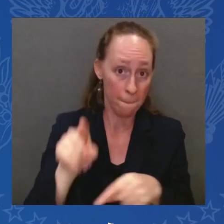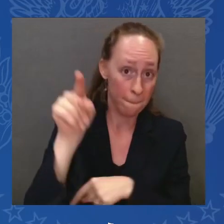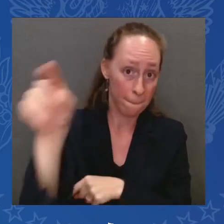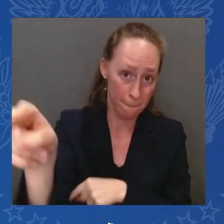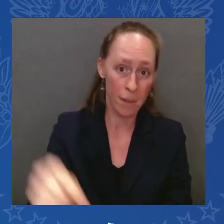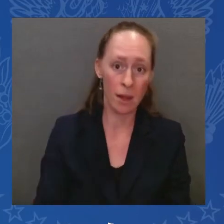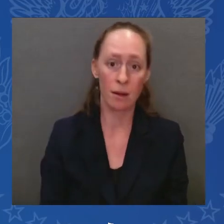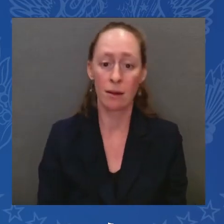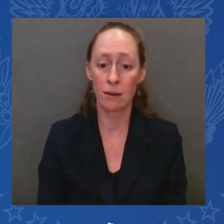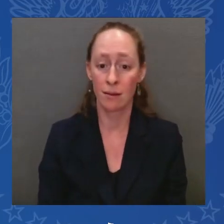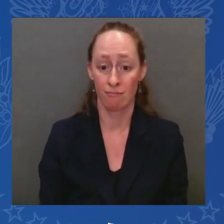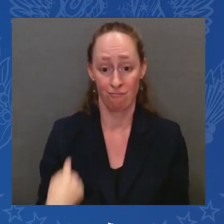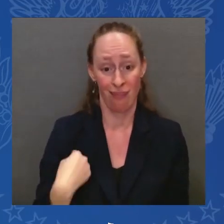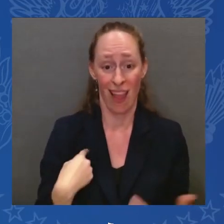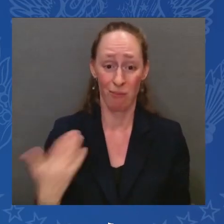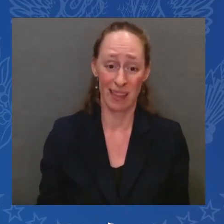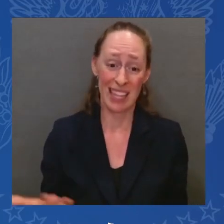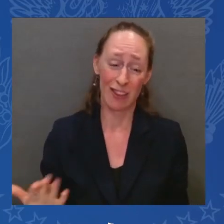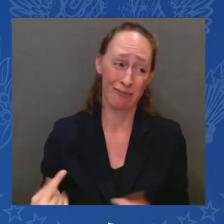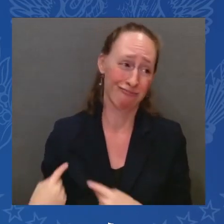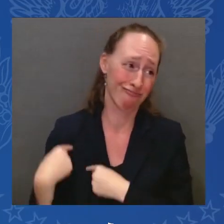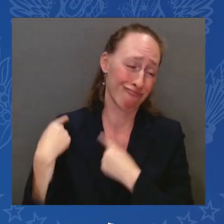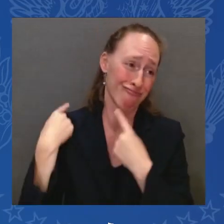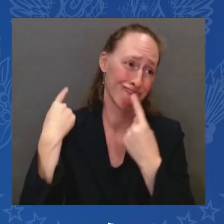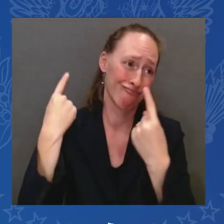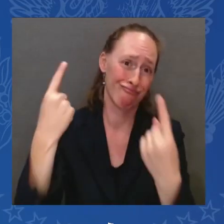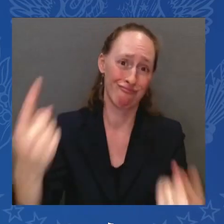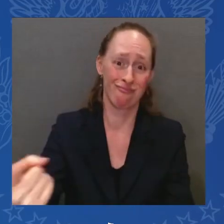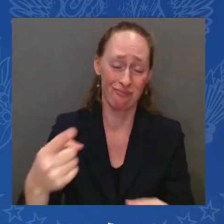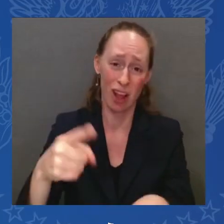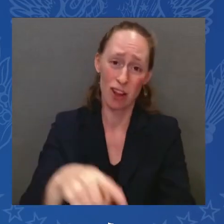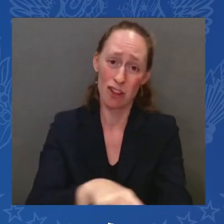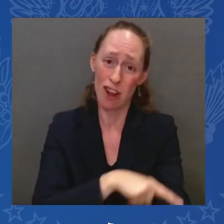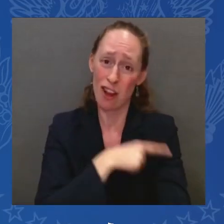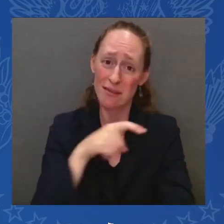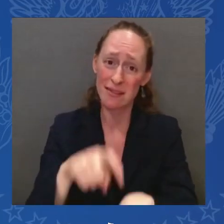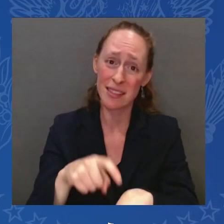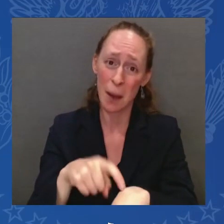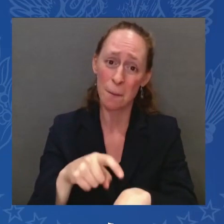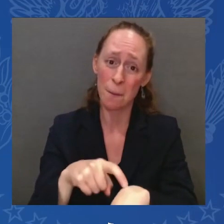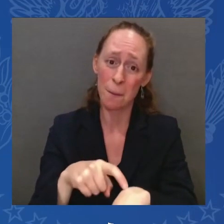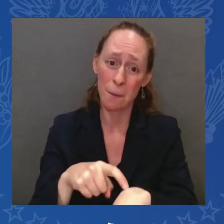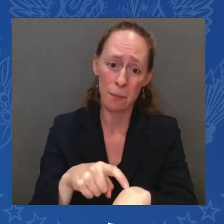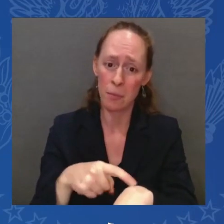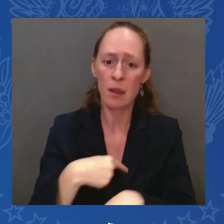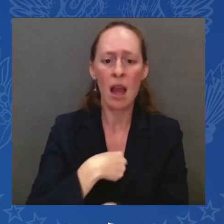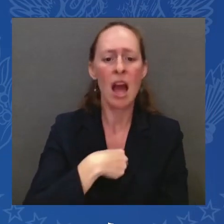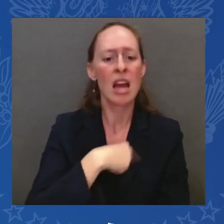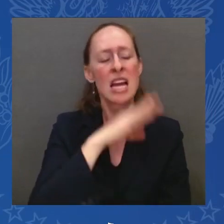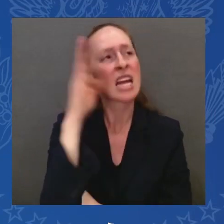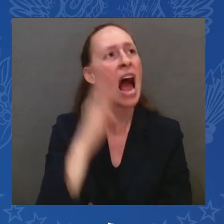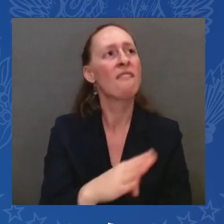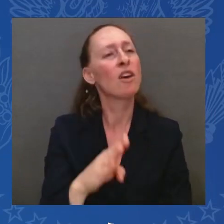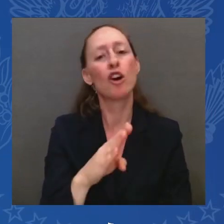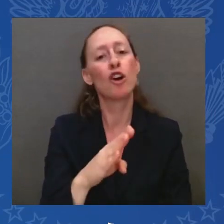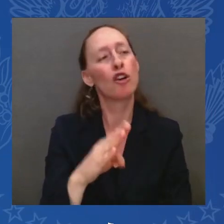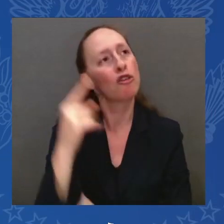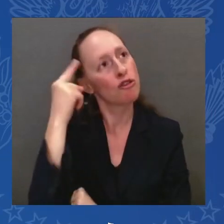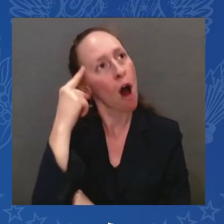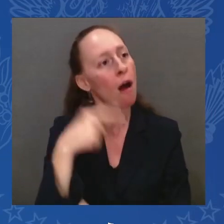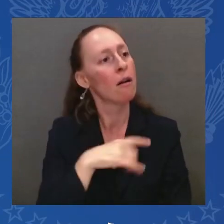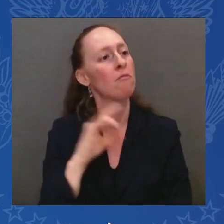I never really thought that I would see and have confirmed pictures of terrorists